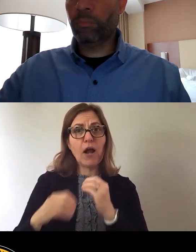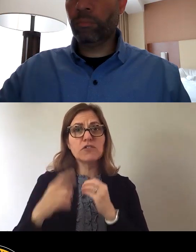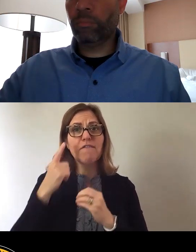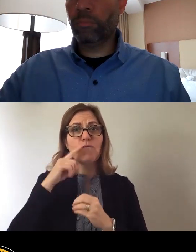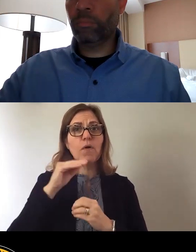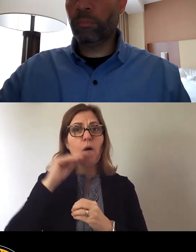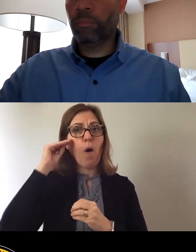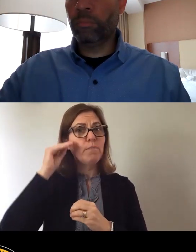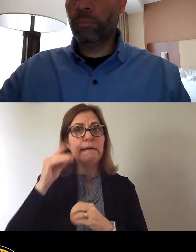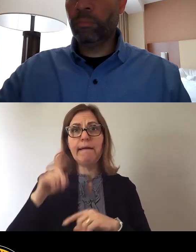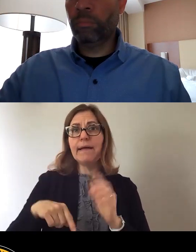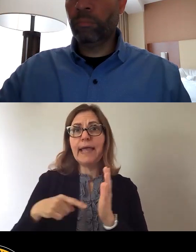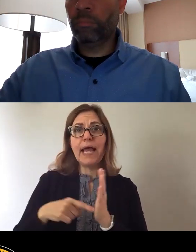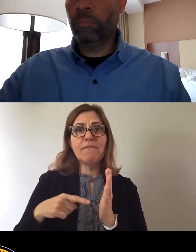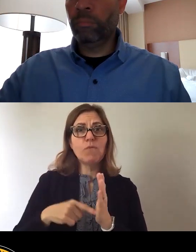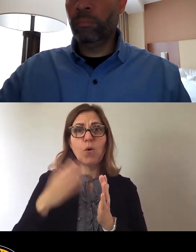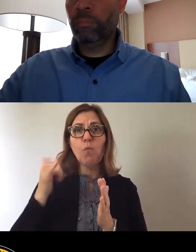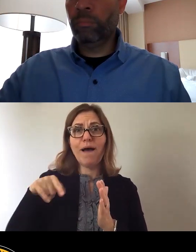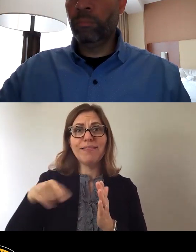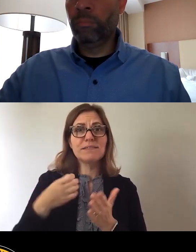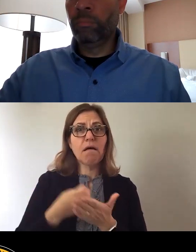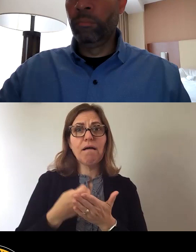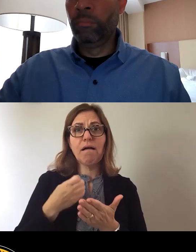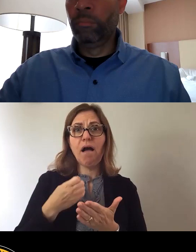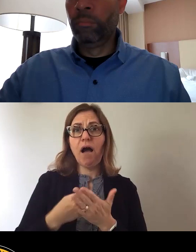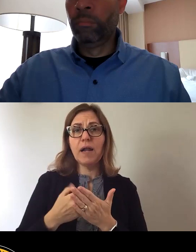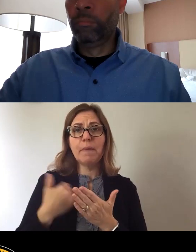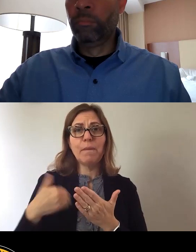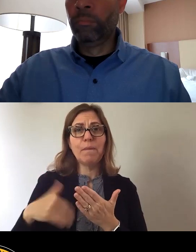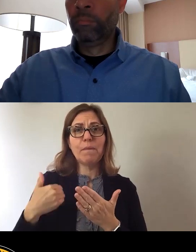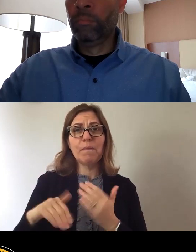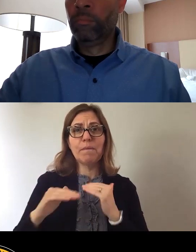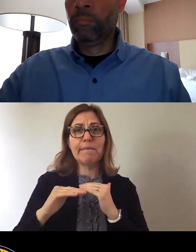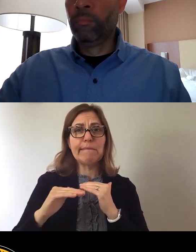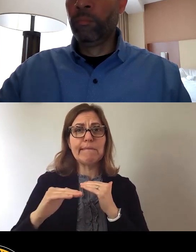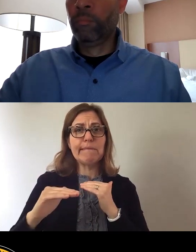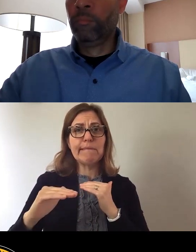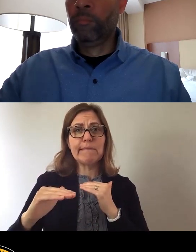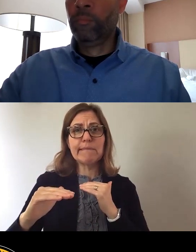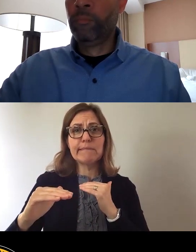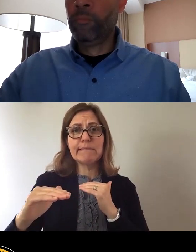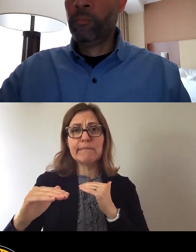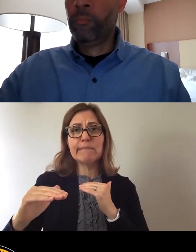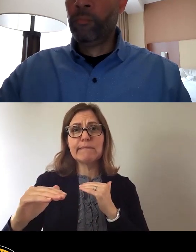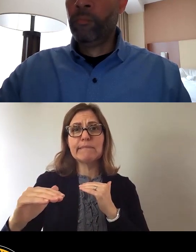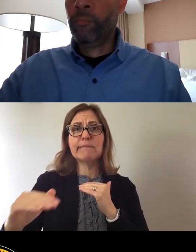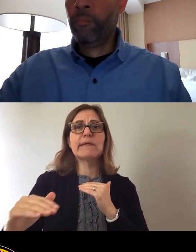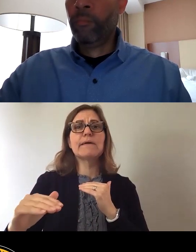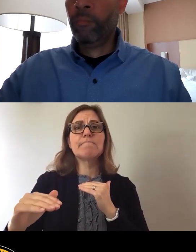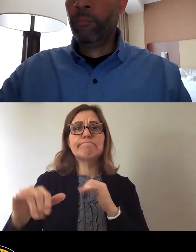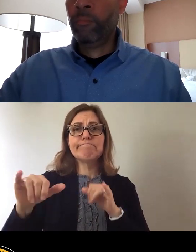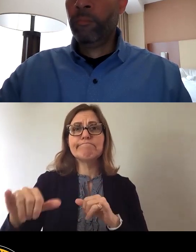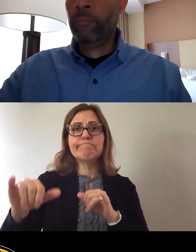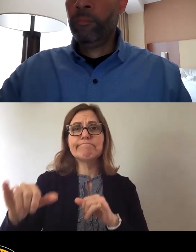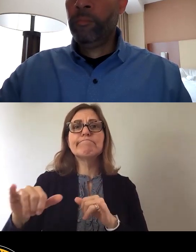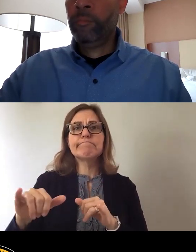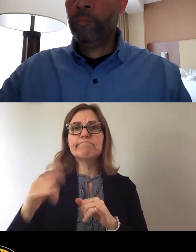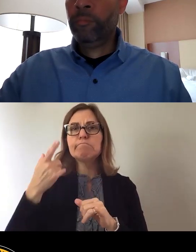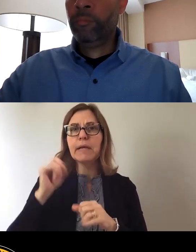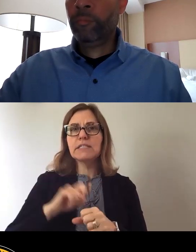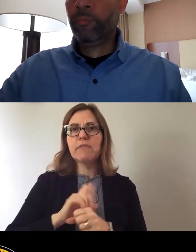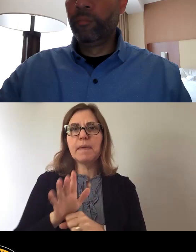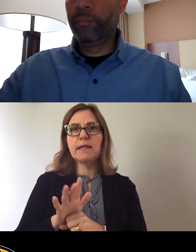economy that can't afford. They can't afford can't They can't address homelessness